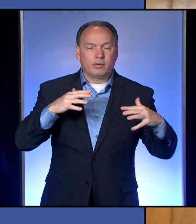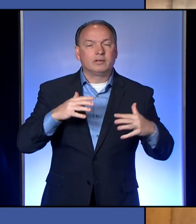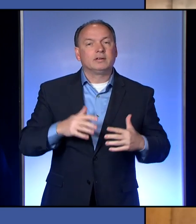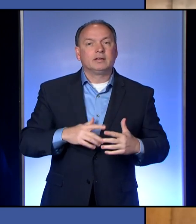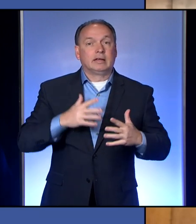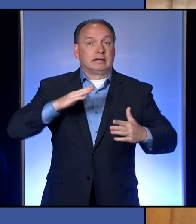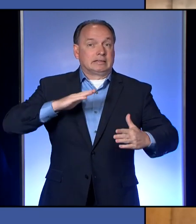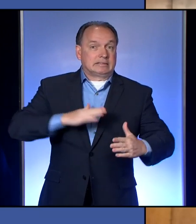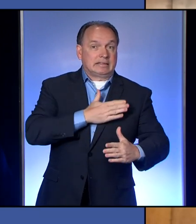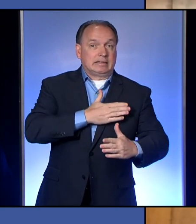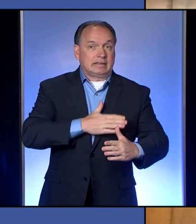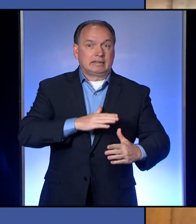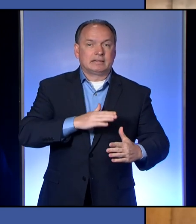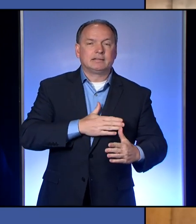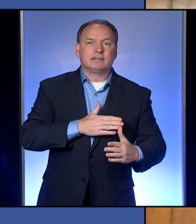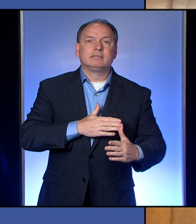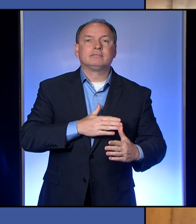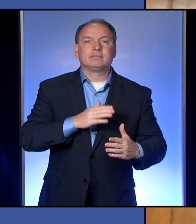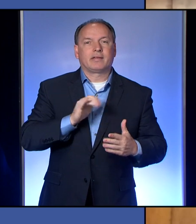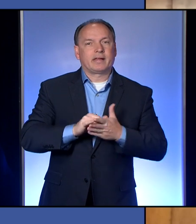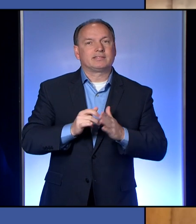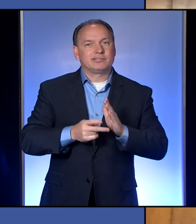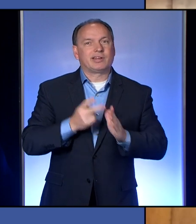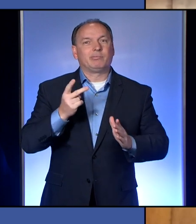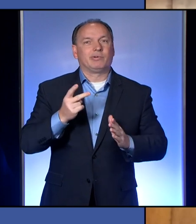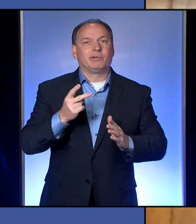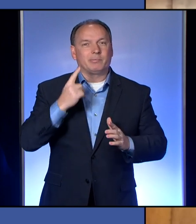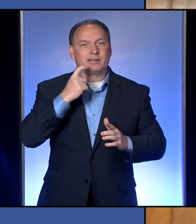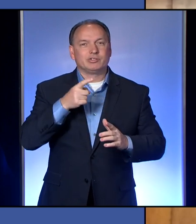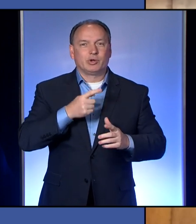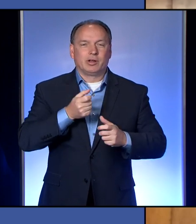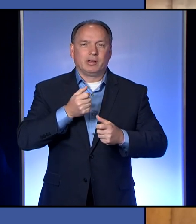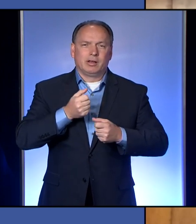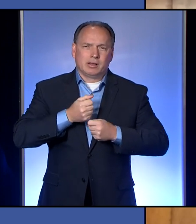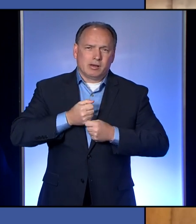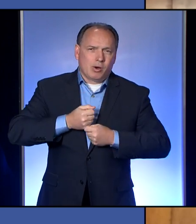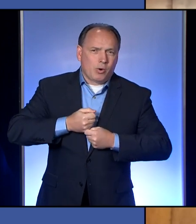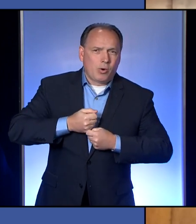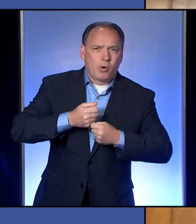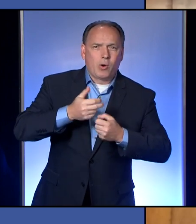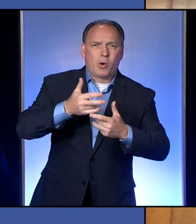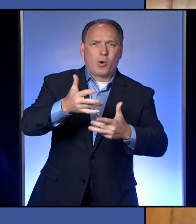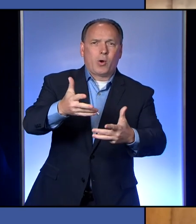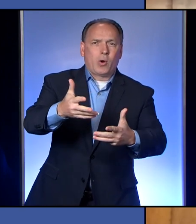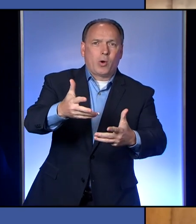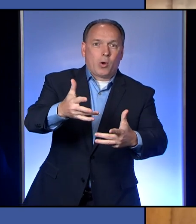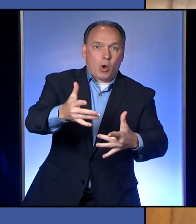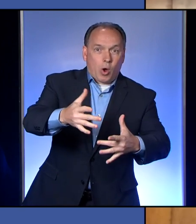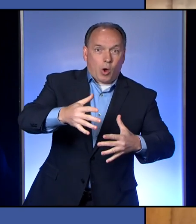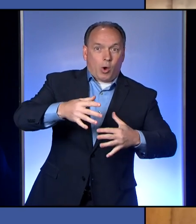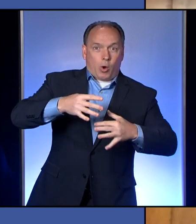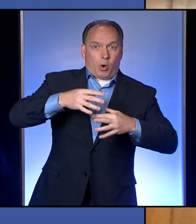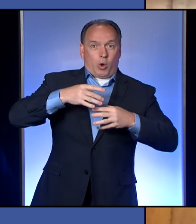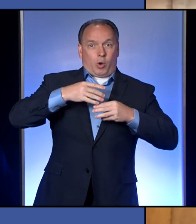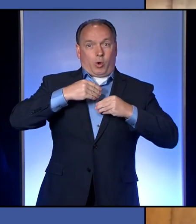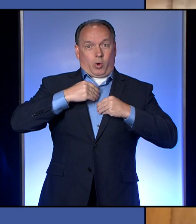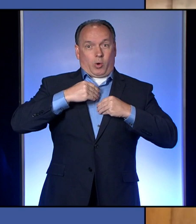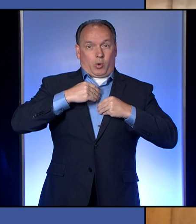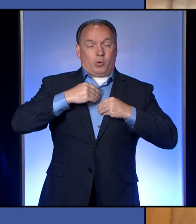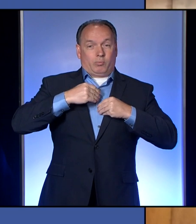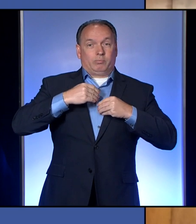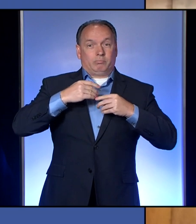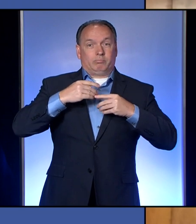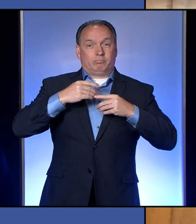singing is sort of a double whammy because not only are you expelling particles into the air long